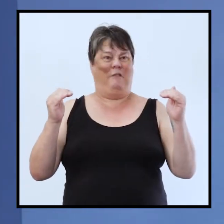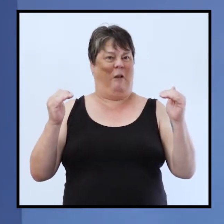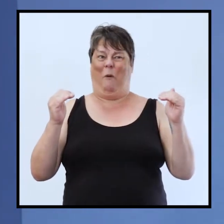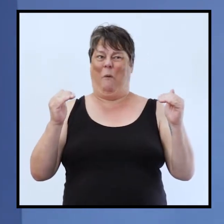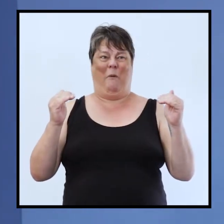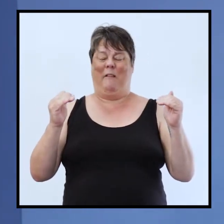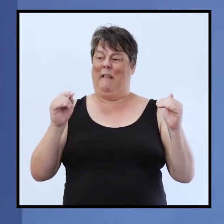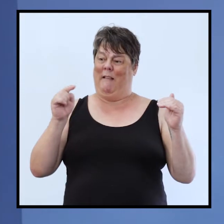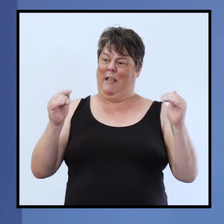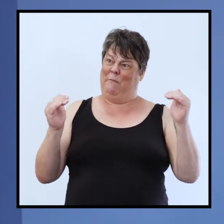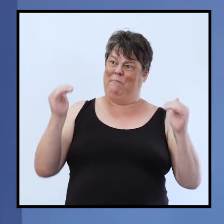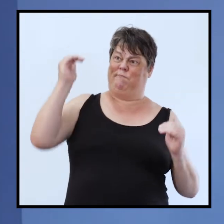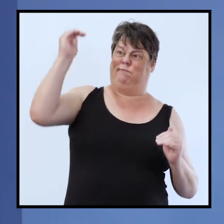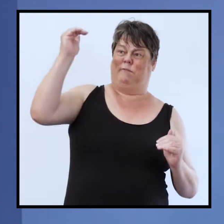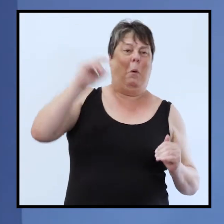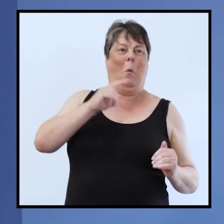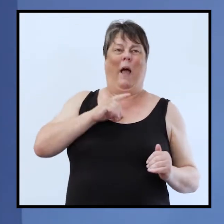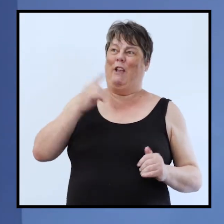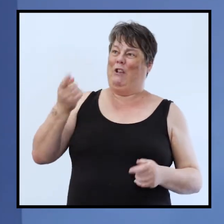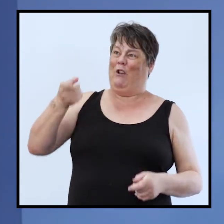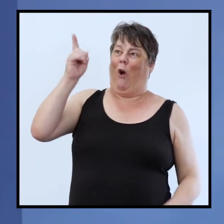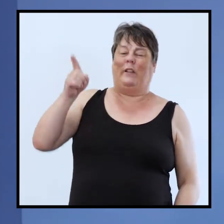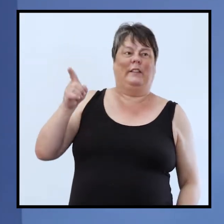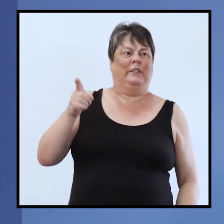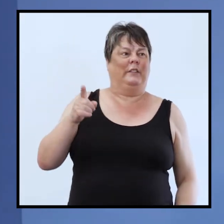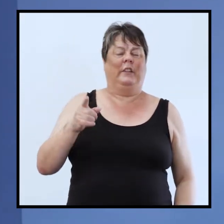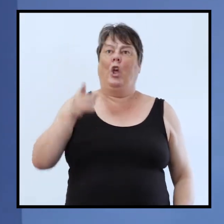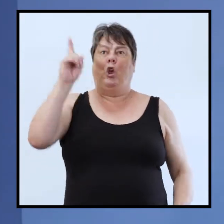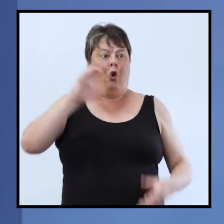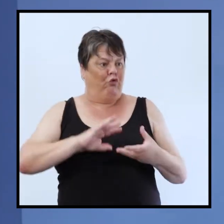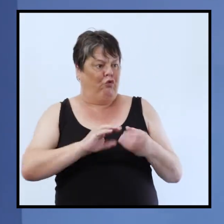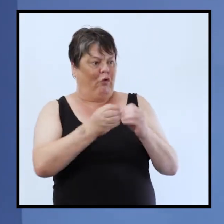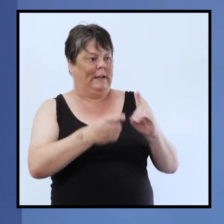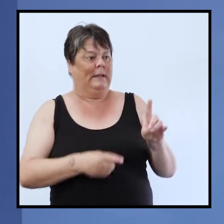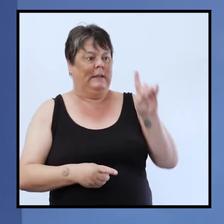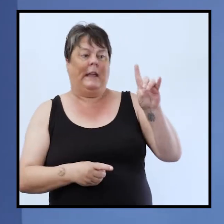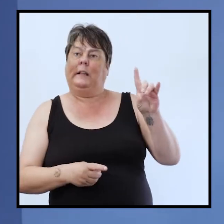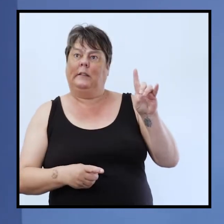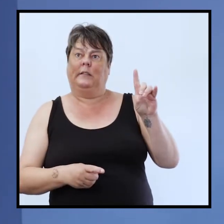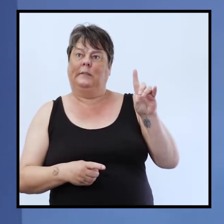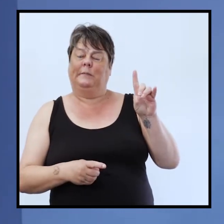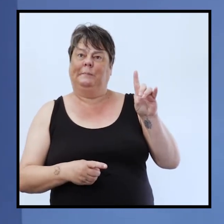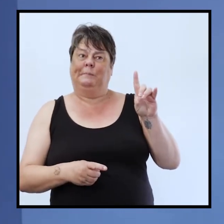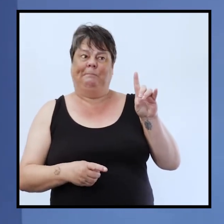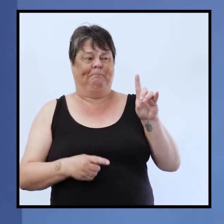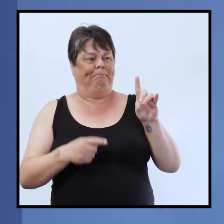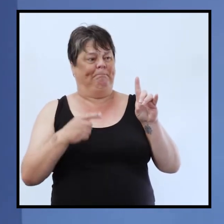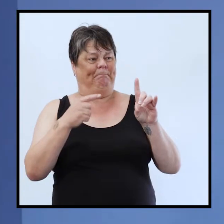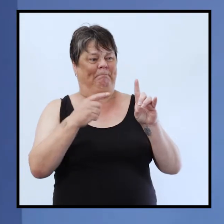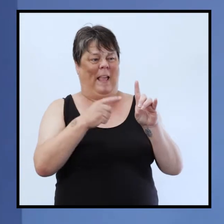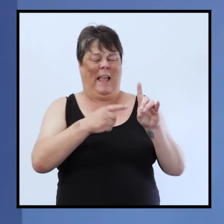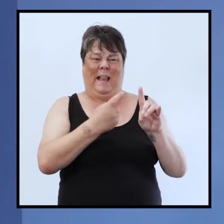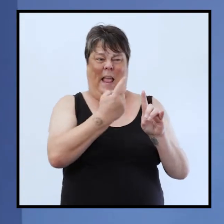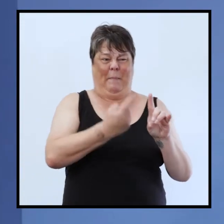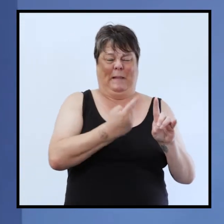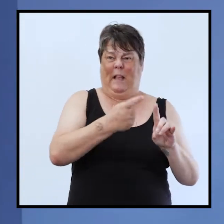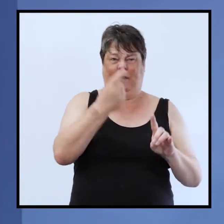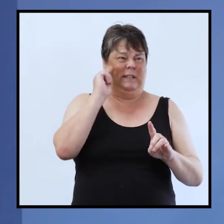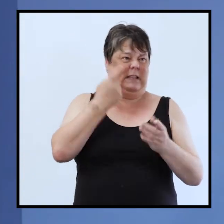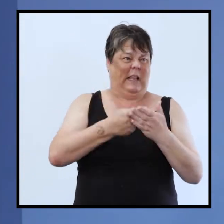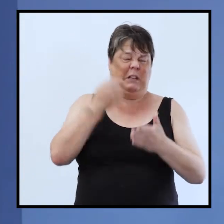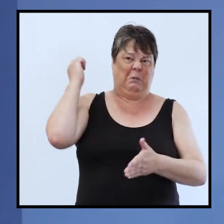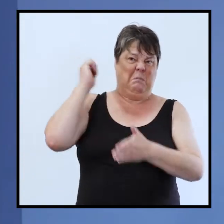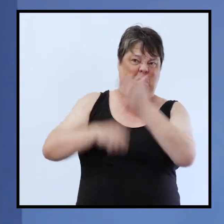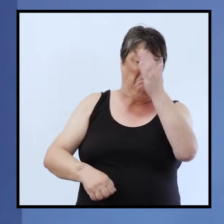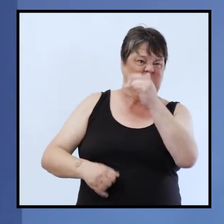god he's one of the trinities the son of god satan is a created being uh who in an act of his own will rebelled